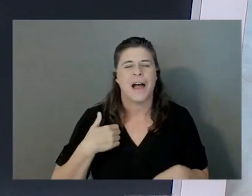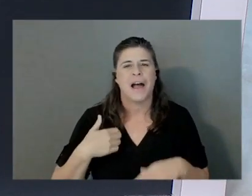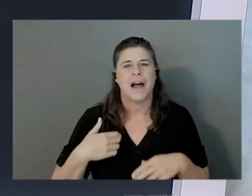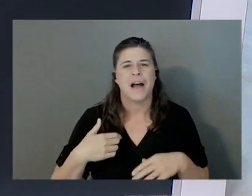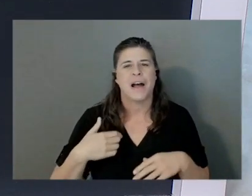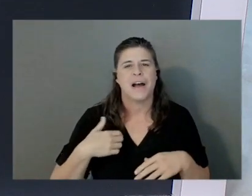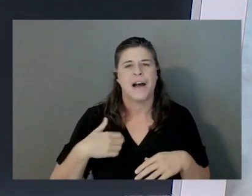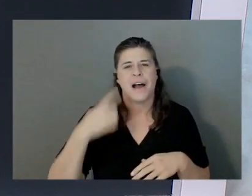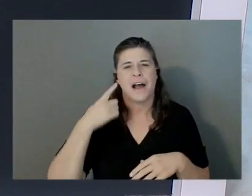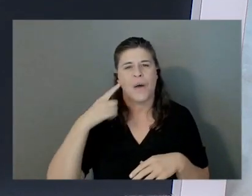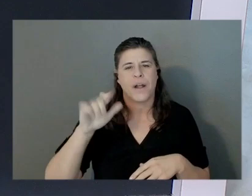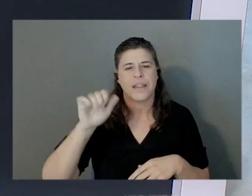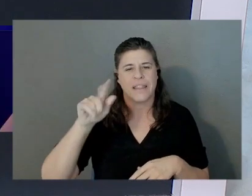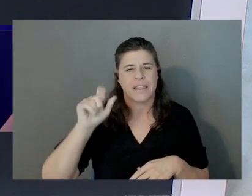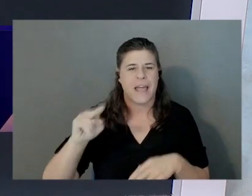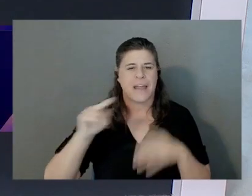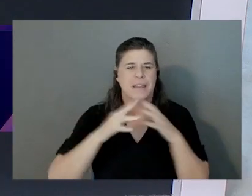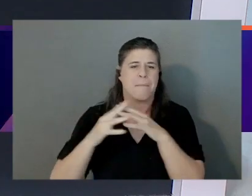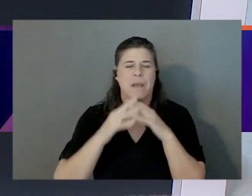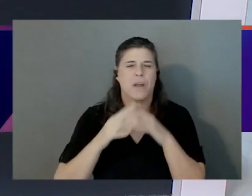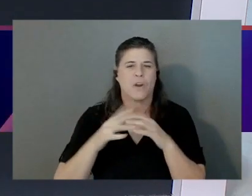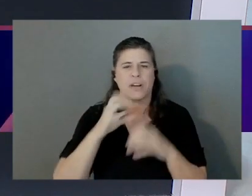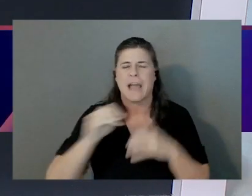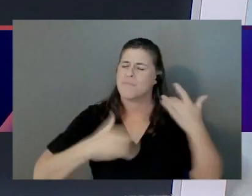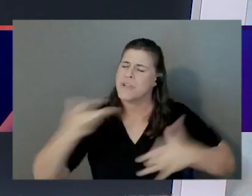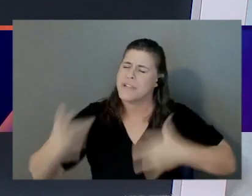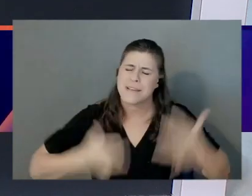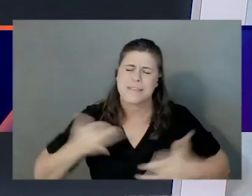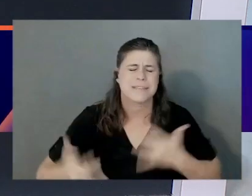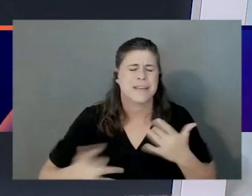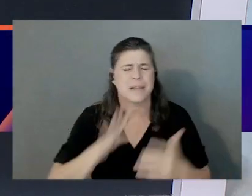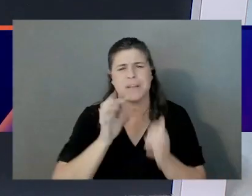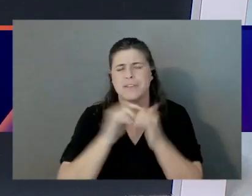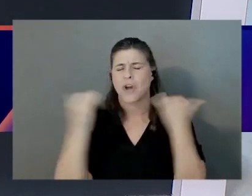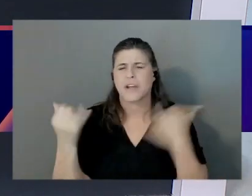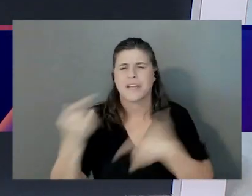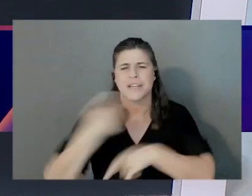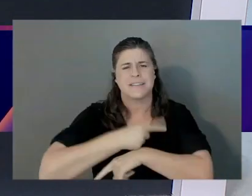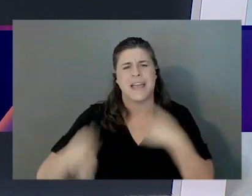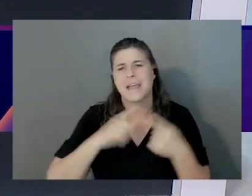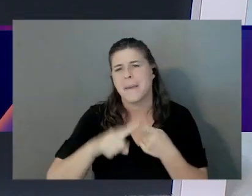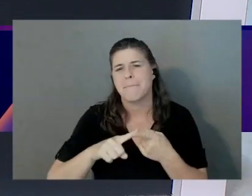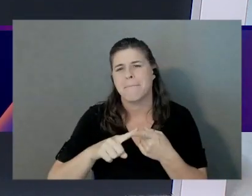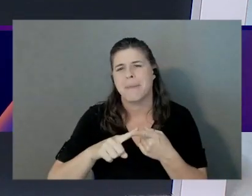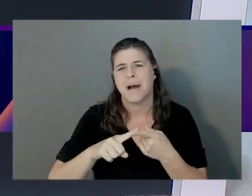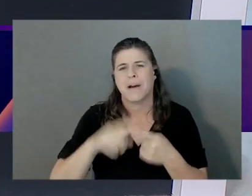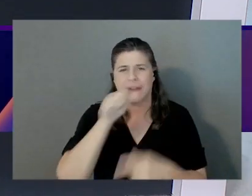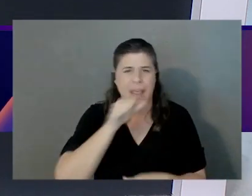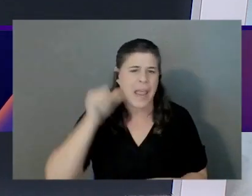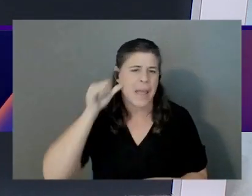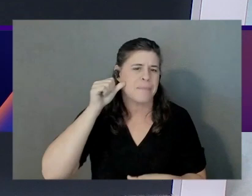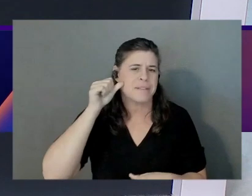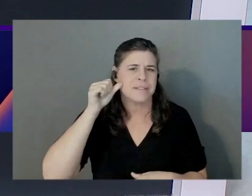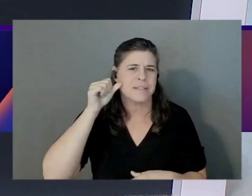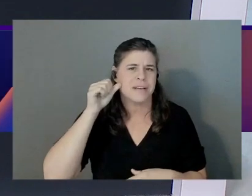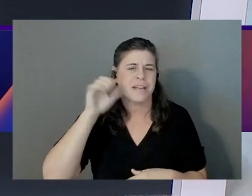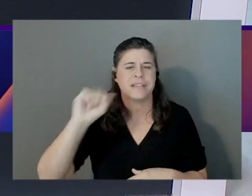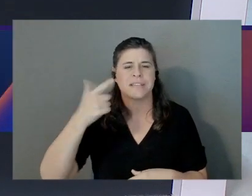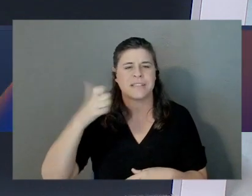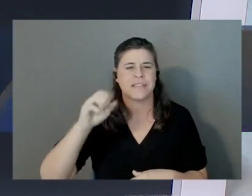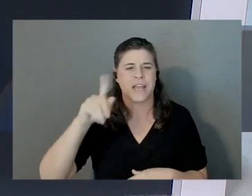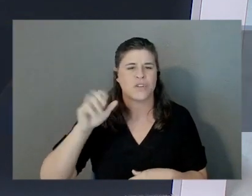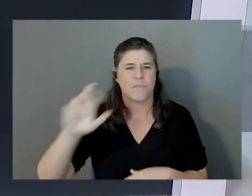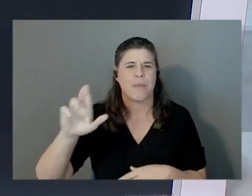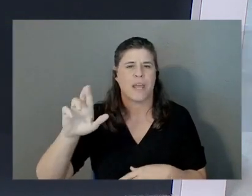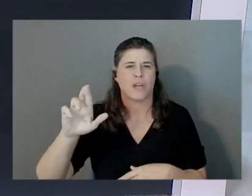America. So I'm super excited to be talking today about Amazon SageMaker Serverless Inference because